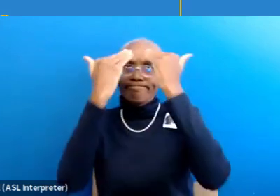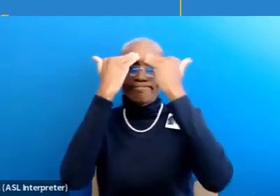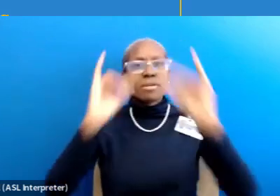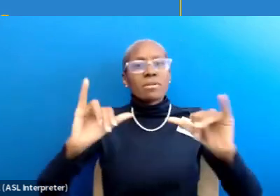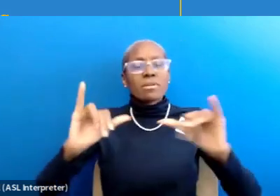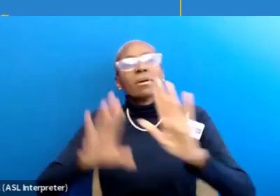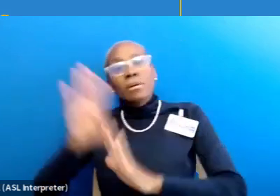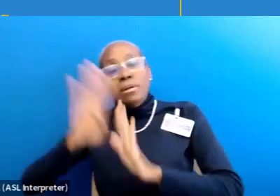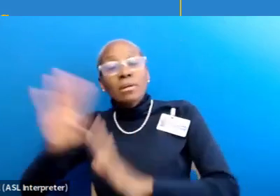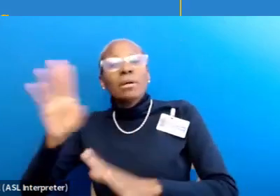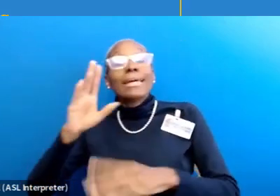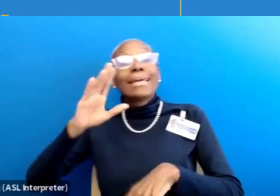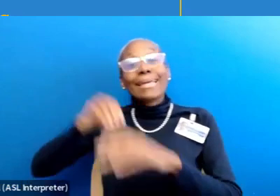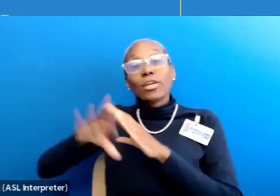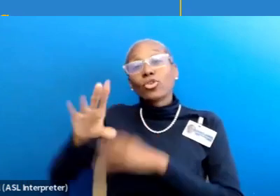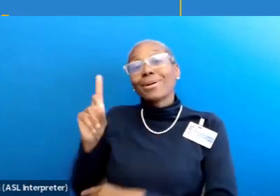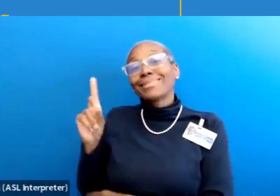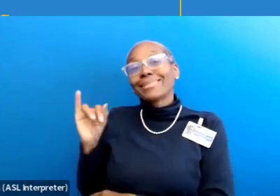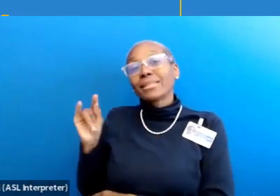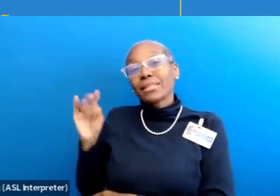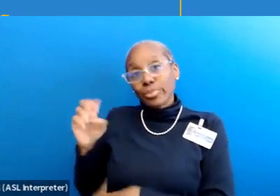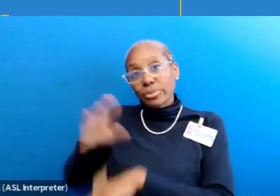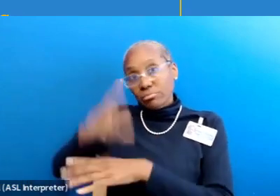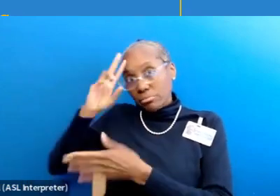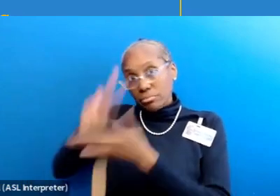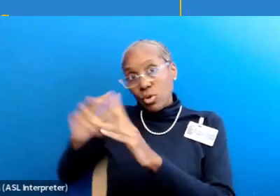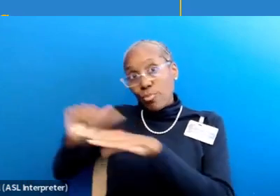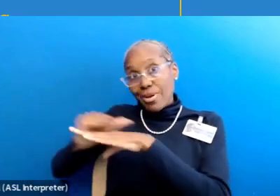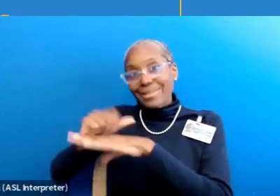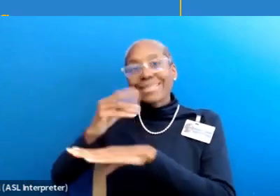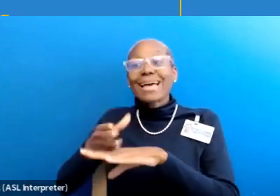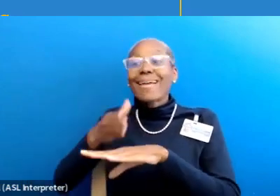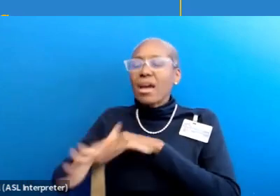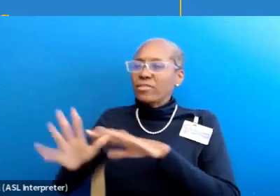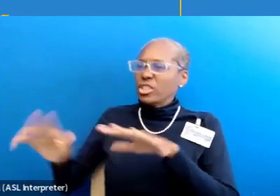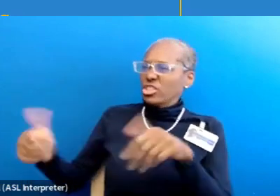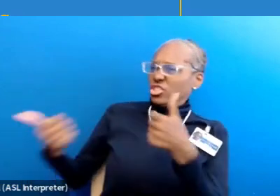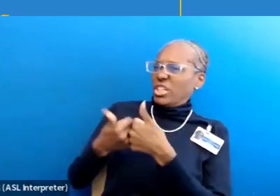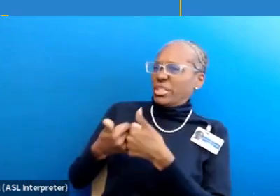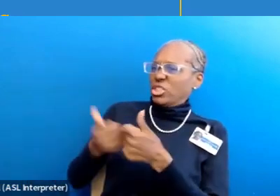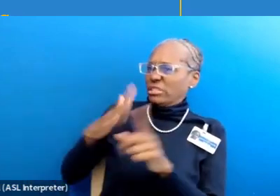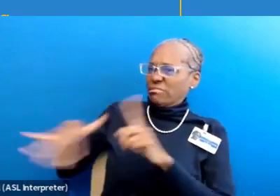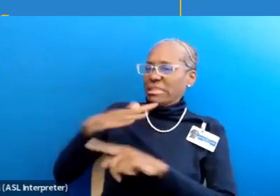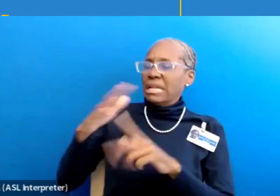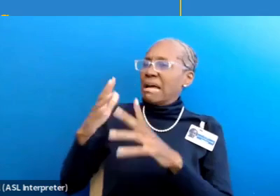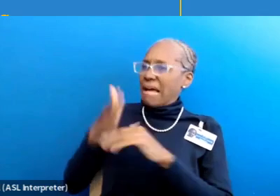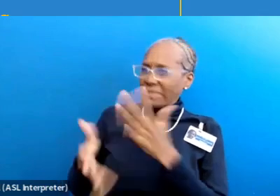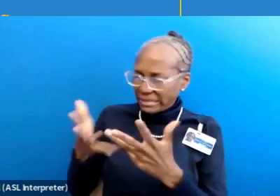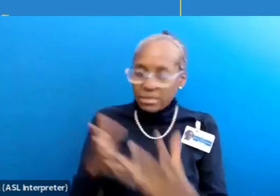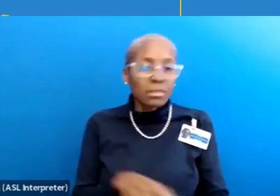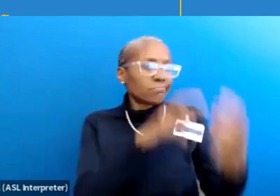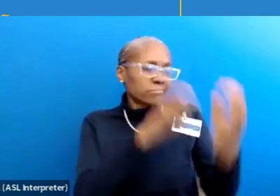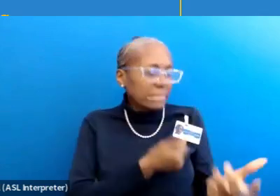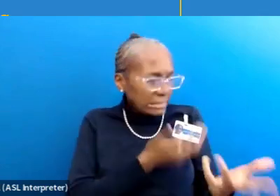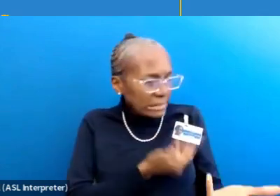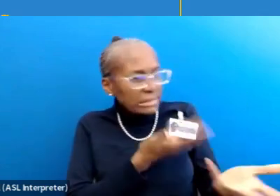in deliberate practice and also as part of the debriefing process after challenging real-life encounters. You can find that